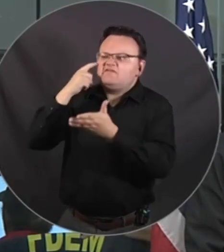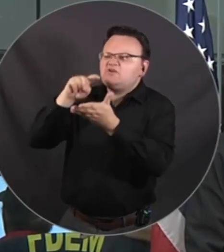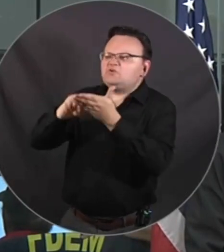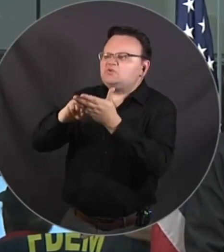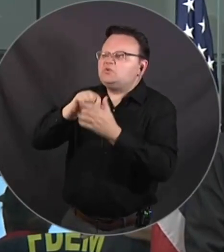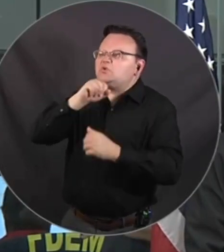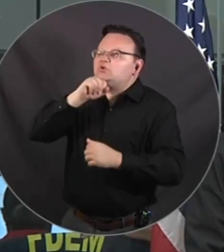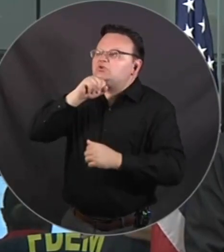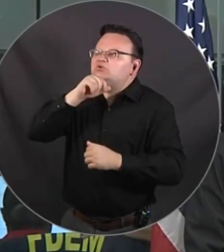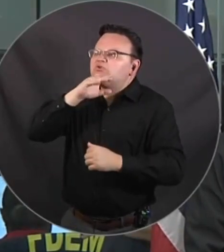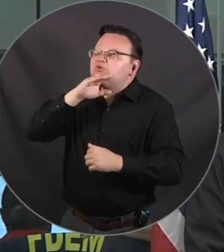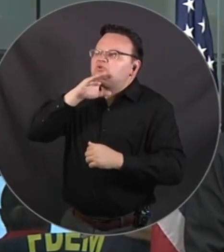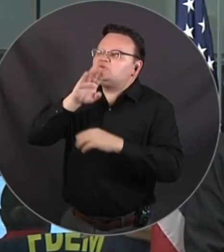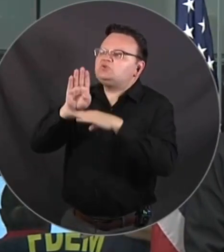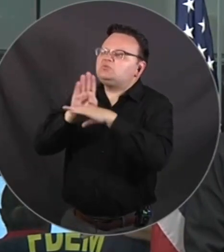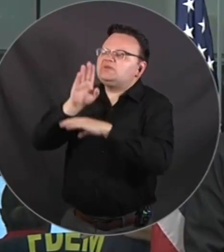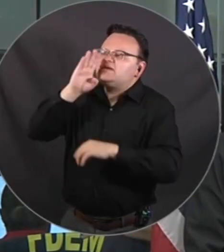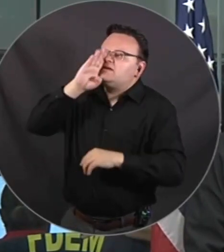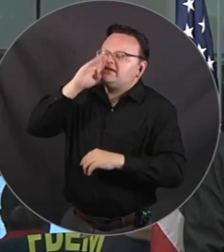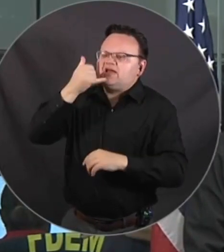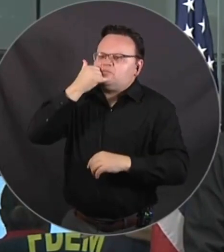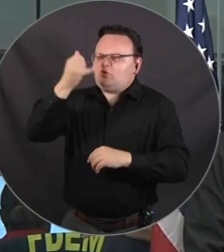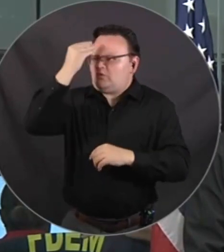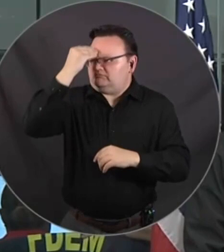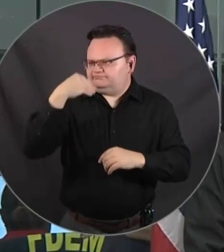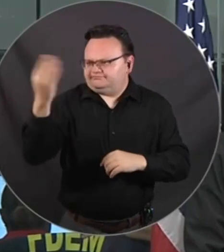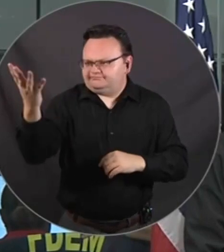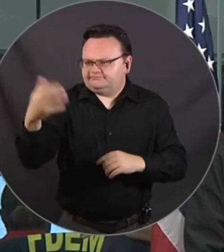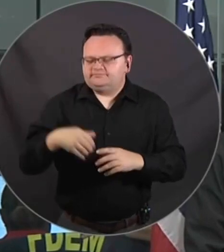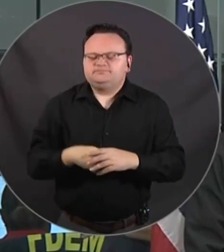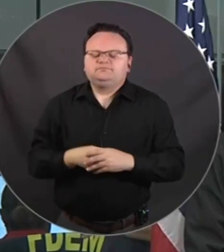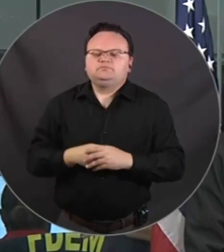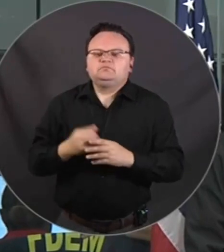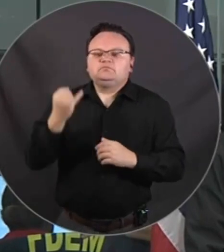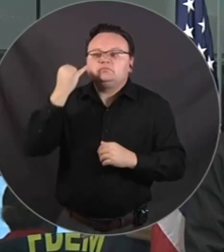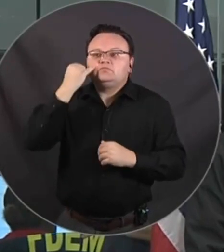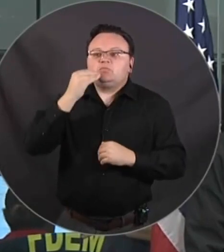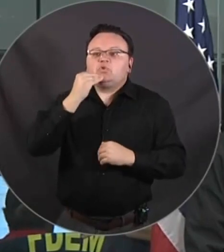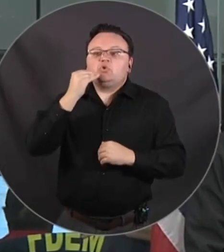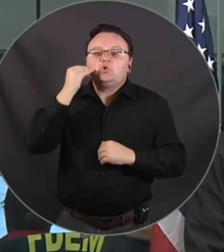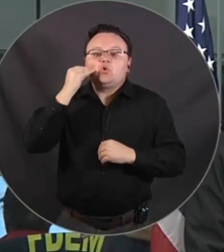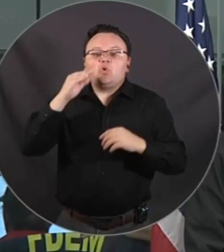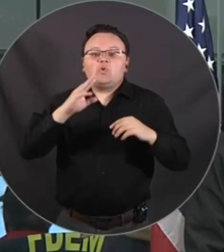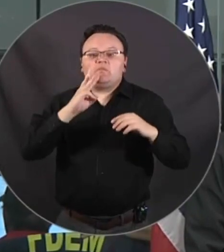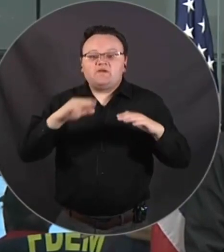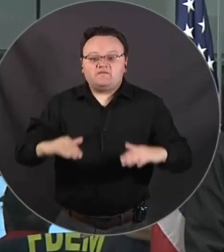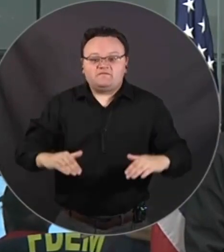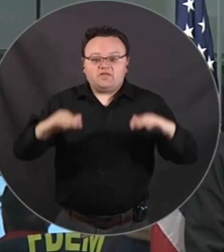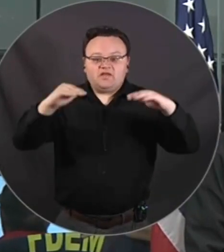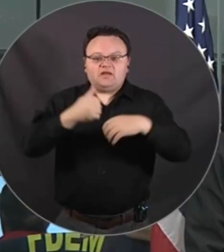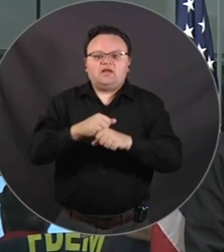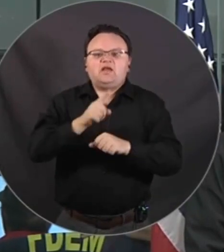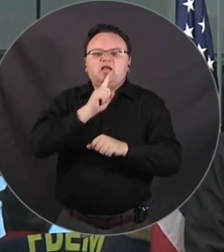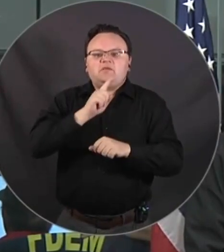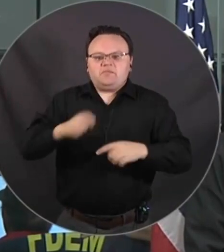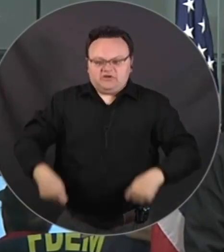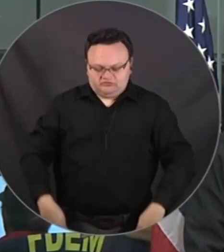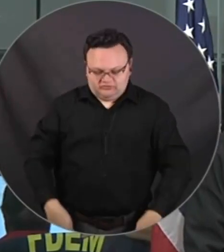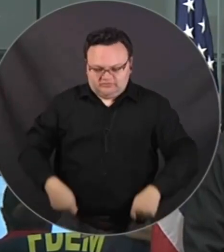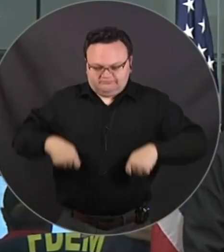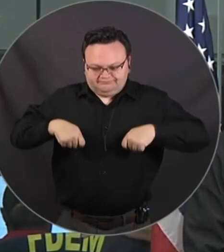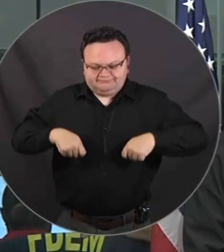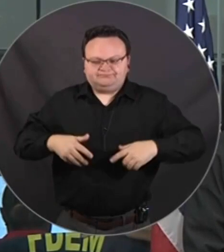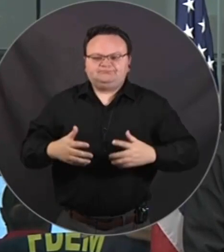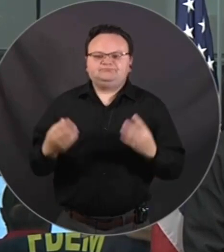significant flood damage, ensure that your electricity is off and that you are wearing the appropriate safety gear before you enter that home.